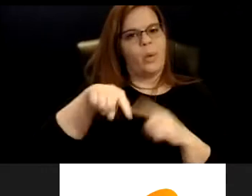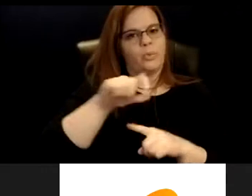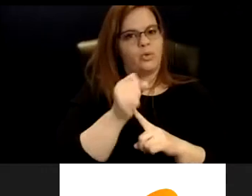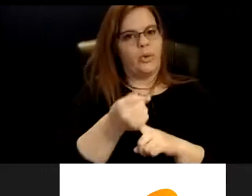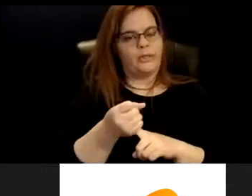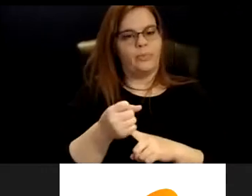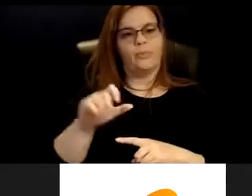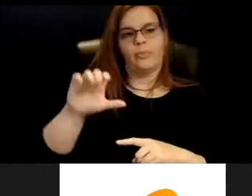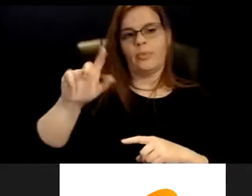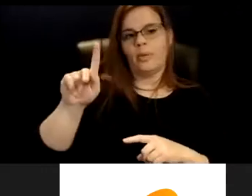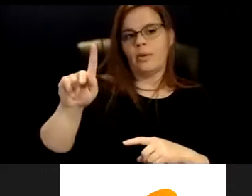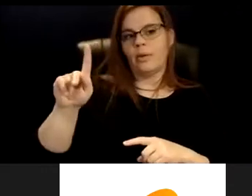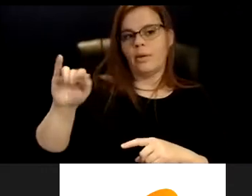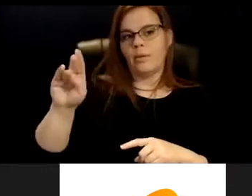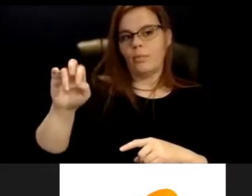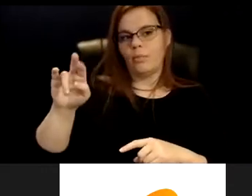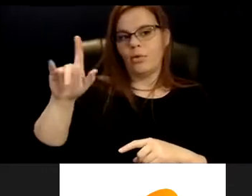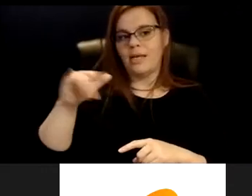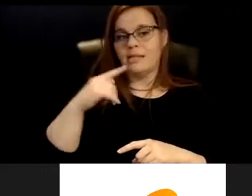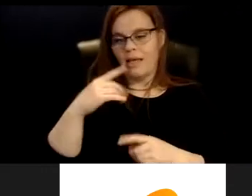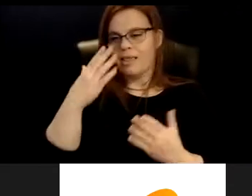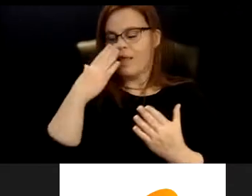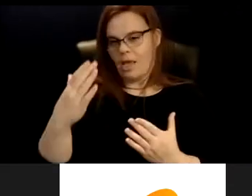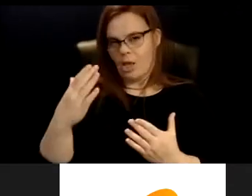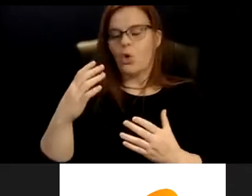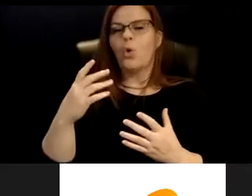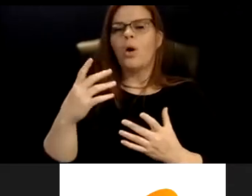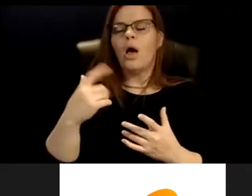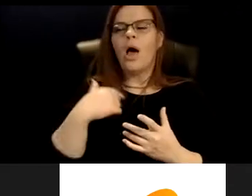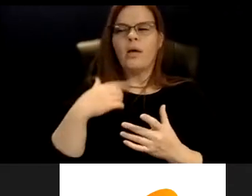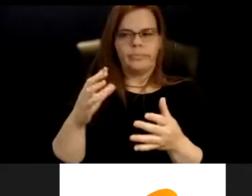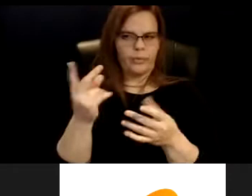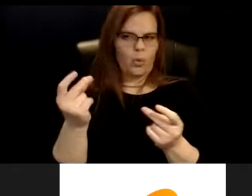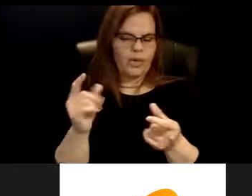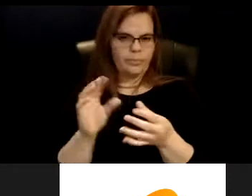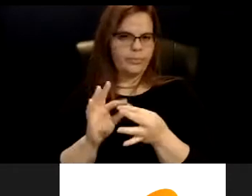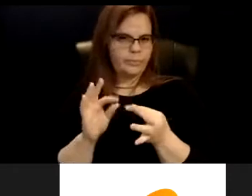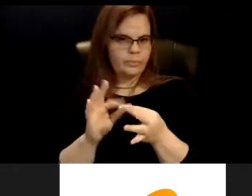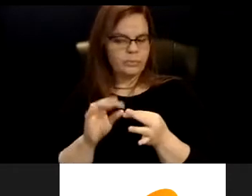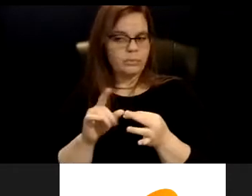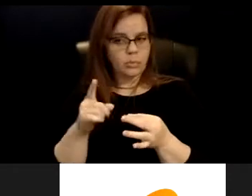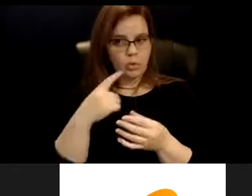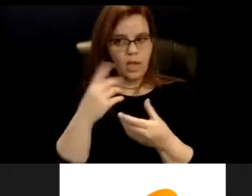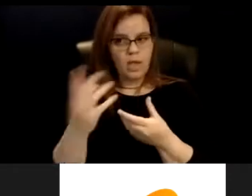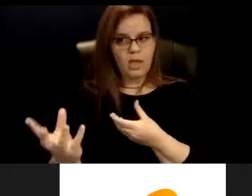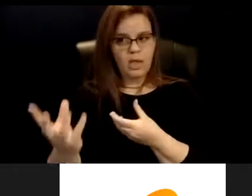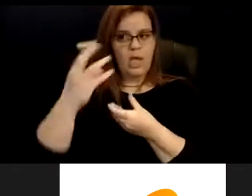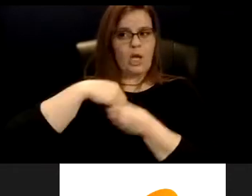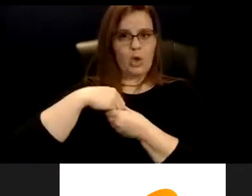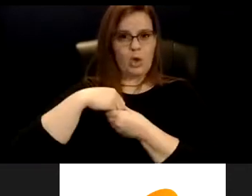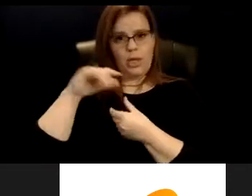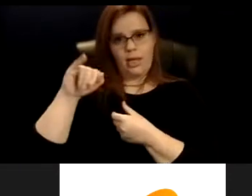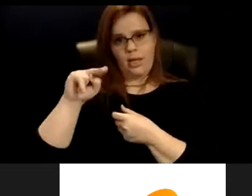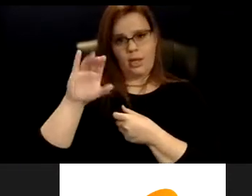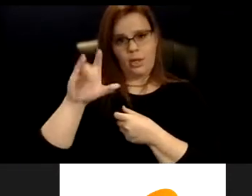Thanks, Christiana. I, I just had a quick comment. Would you say that, uh, inclusion is, uh, inviting black, brown, indigenous folks to